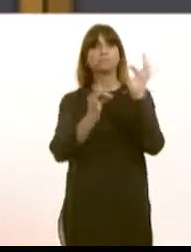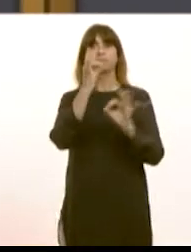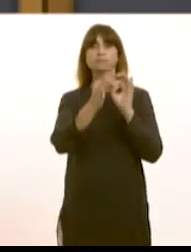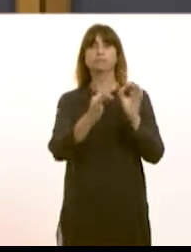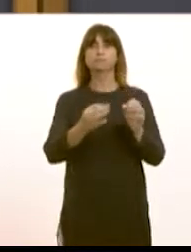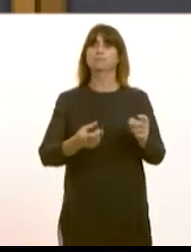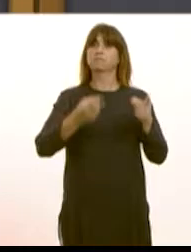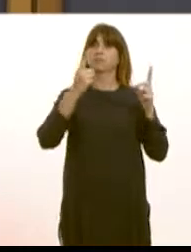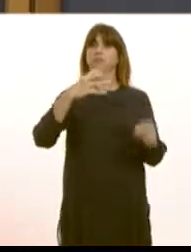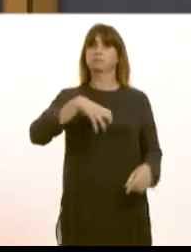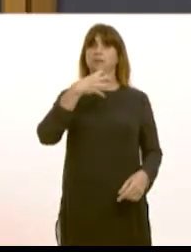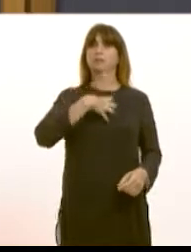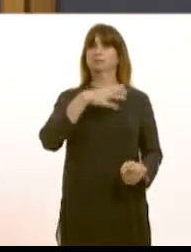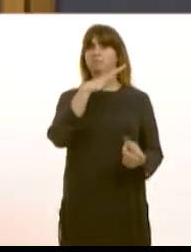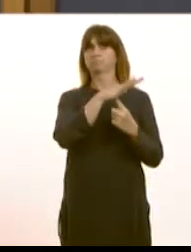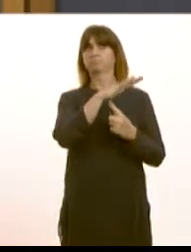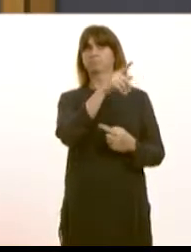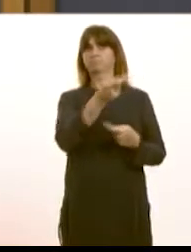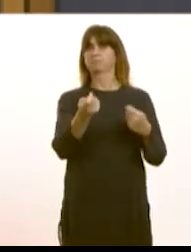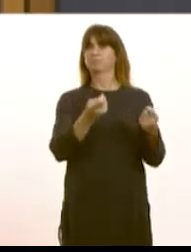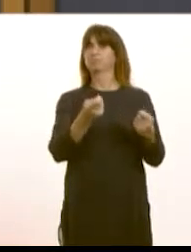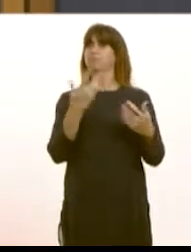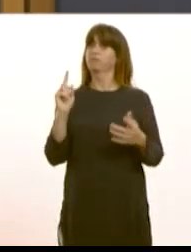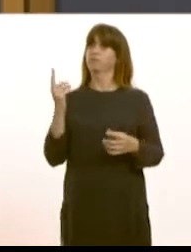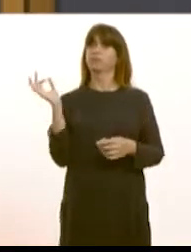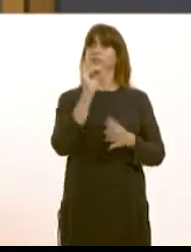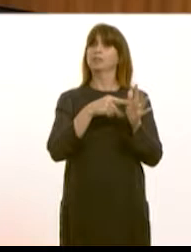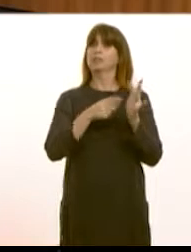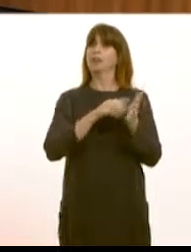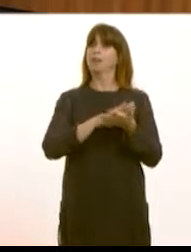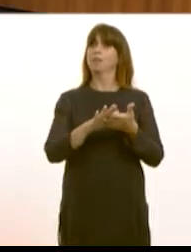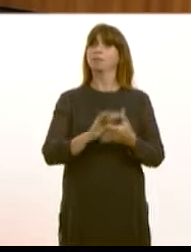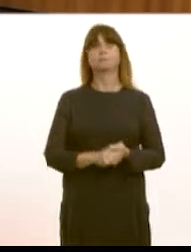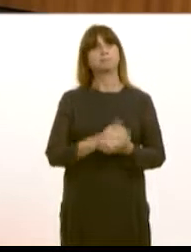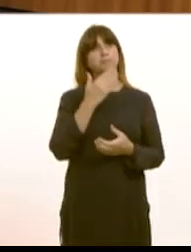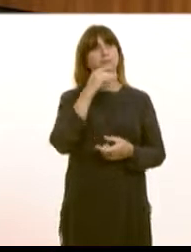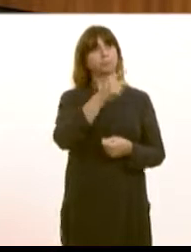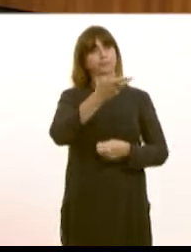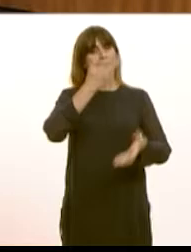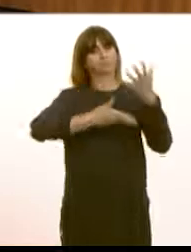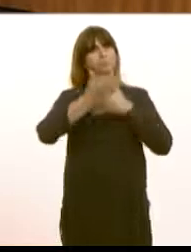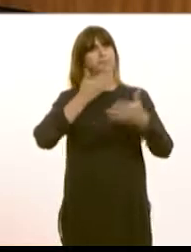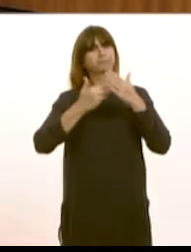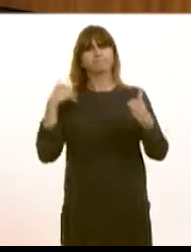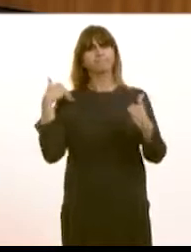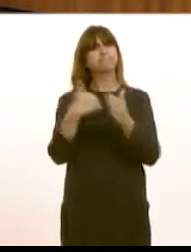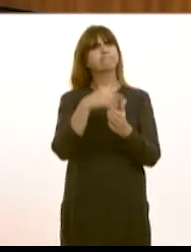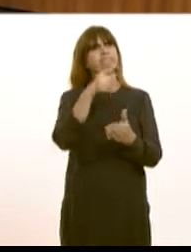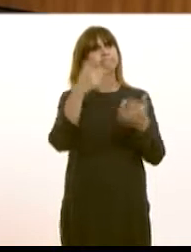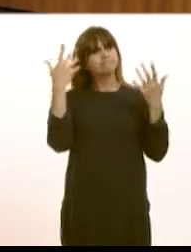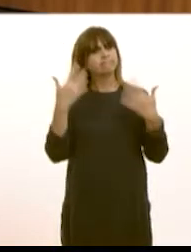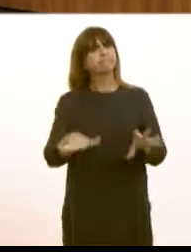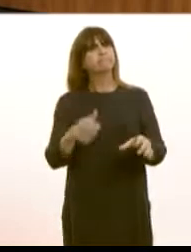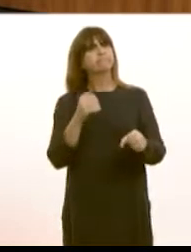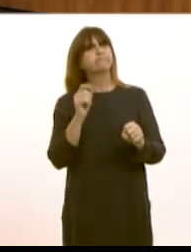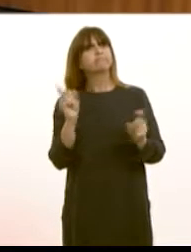First Minister, and the first question is in the name of Neil Hamilton. Will the First Minister provide an update on what the Welsh Government is doing to